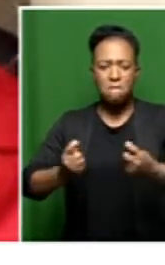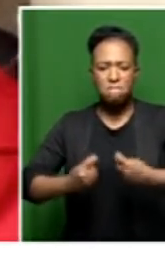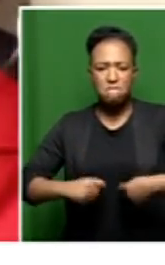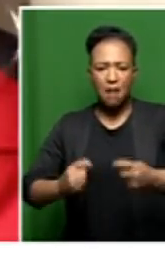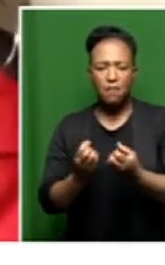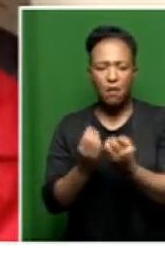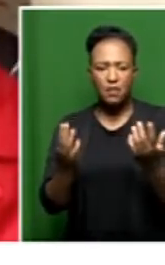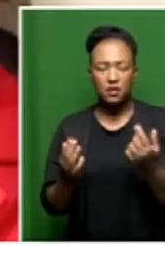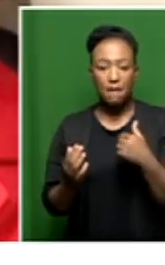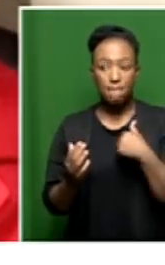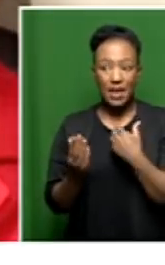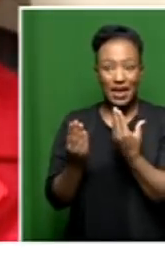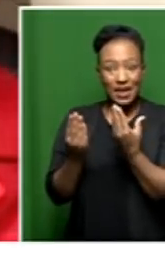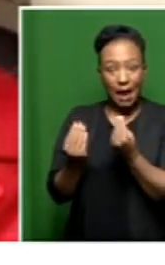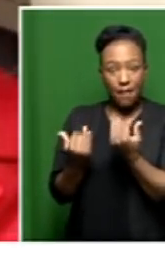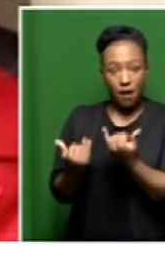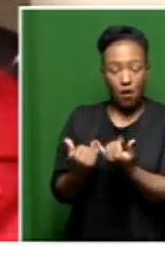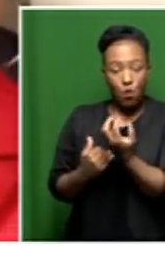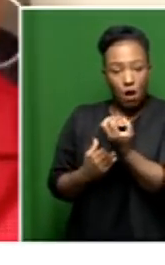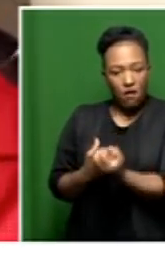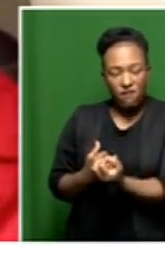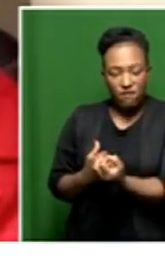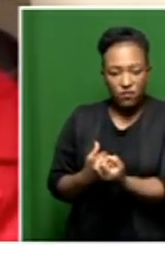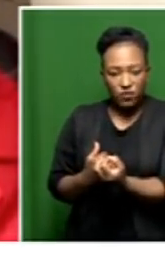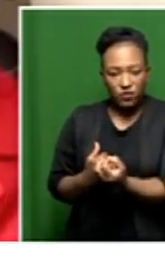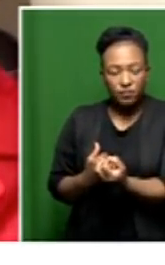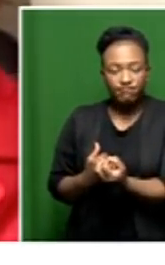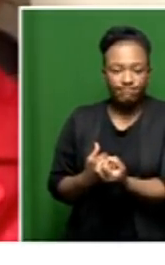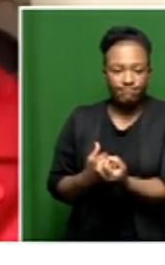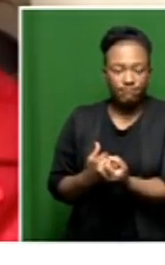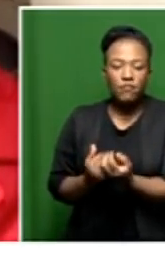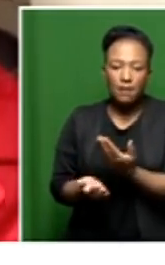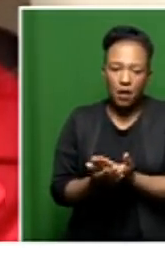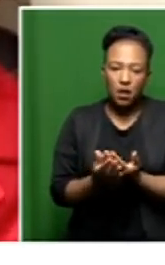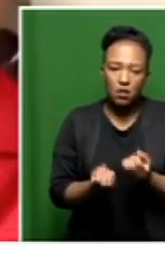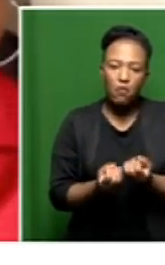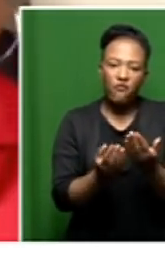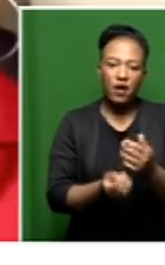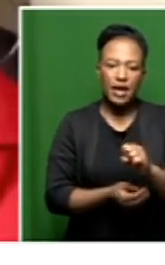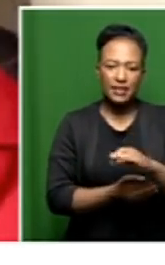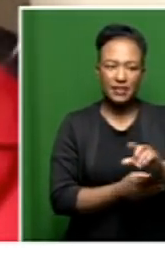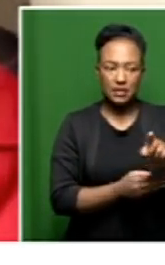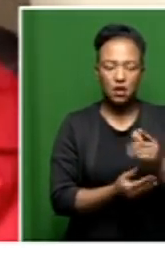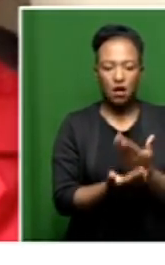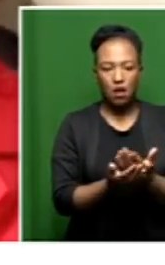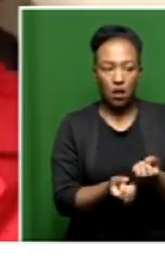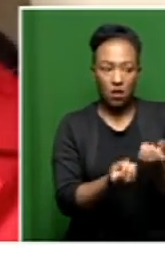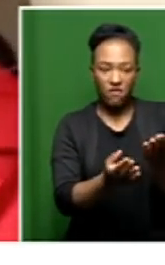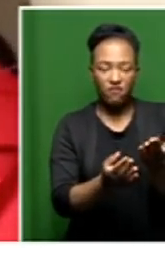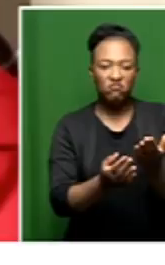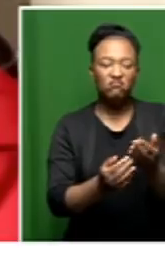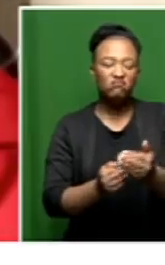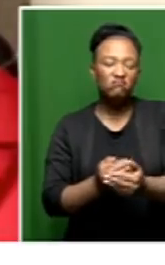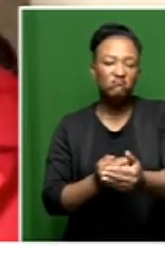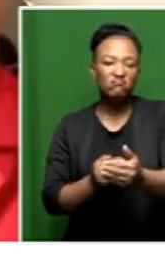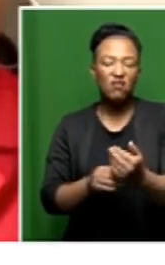I don't have those figures, but I can be in a position to provide to SABC within the